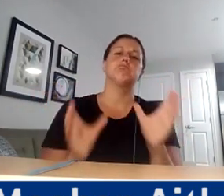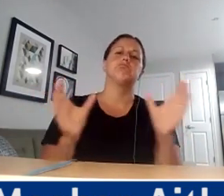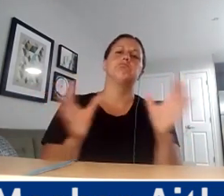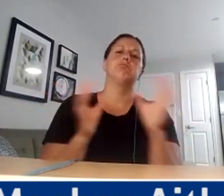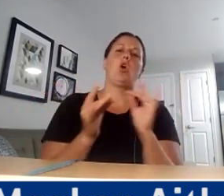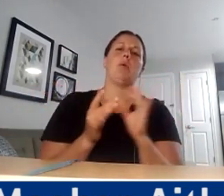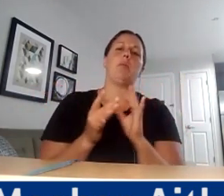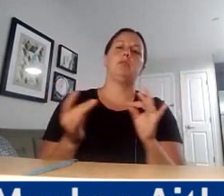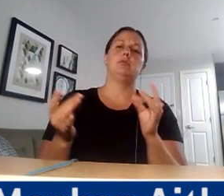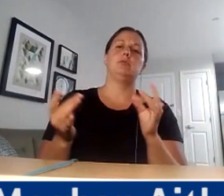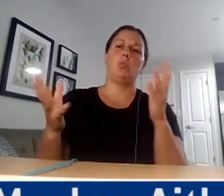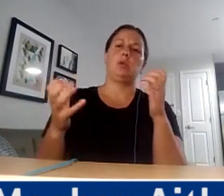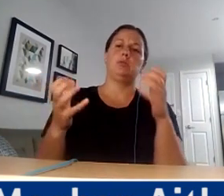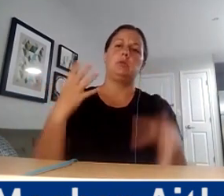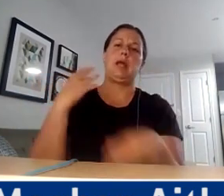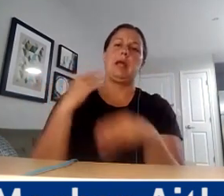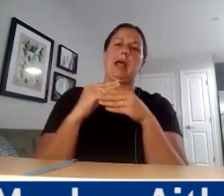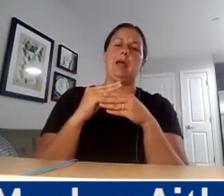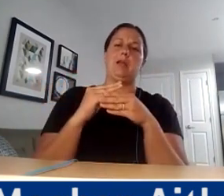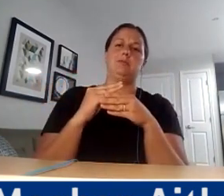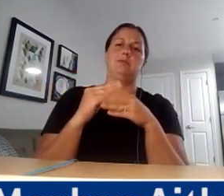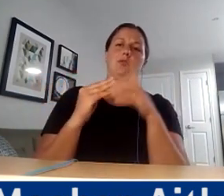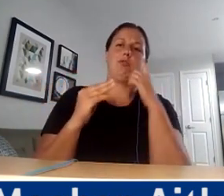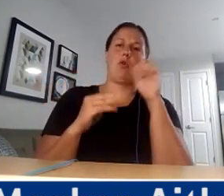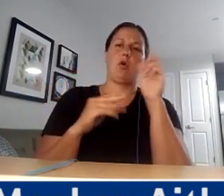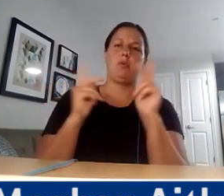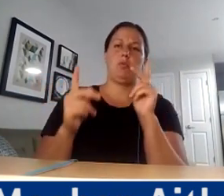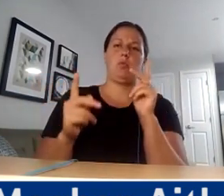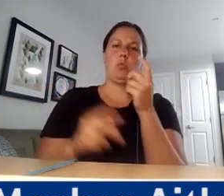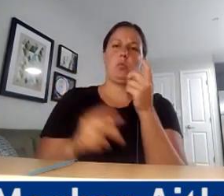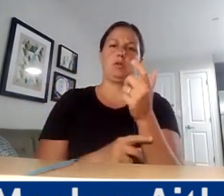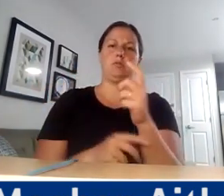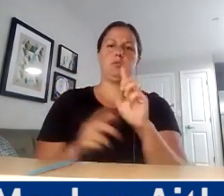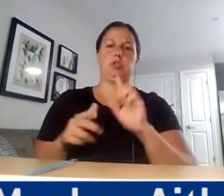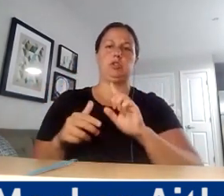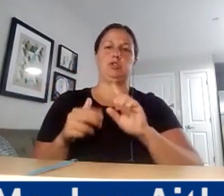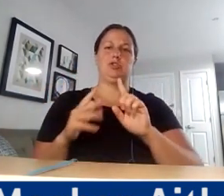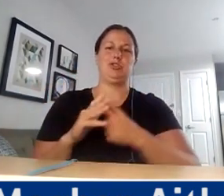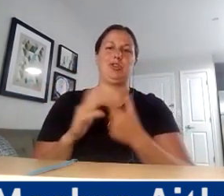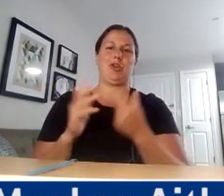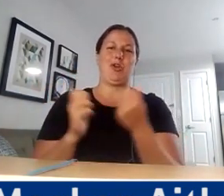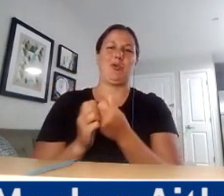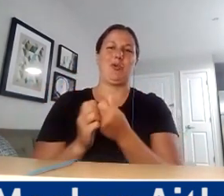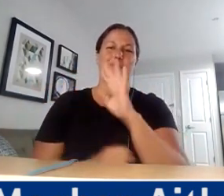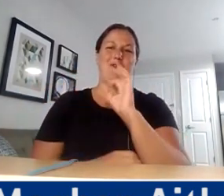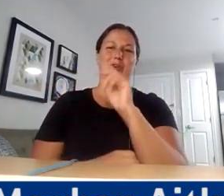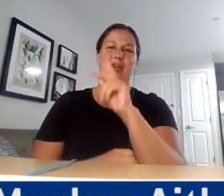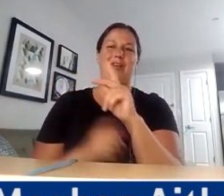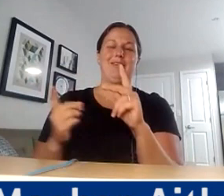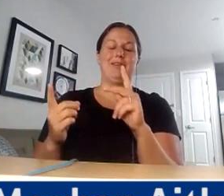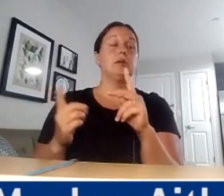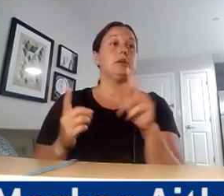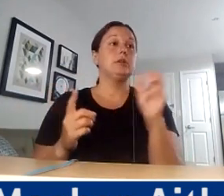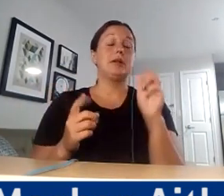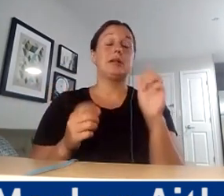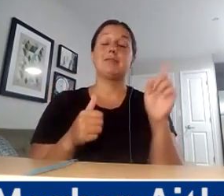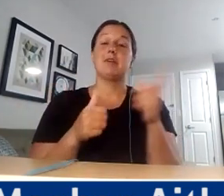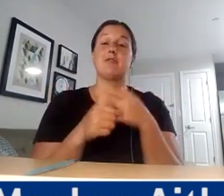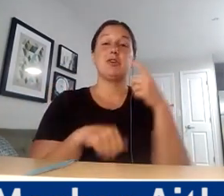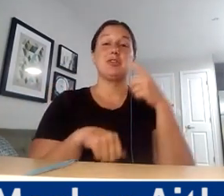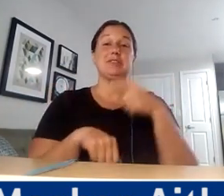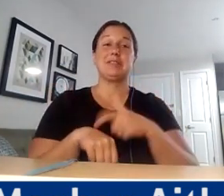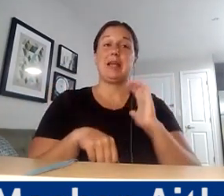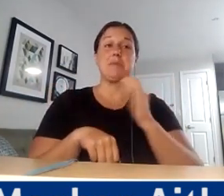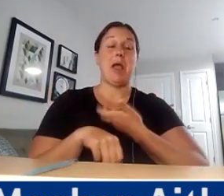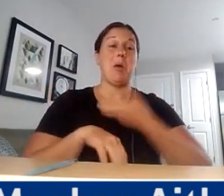either live or after the fact? And we'll start with Rick. This is the first time in our nation's